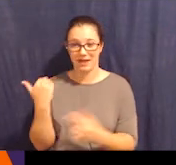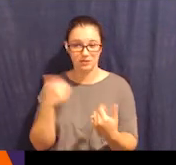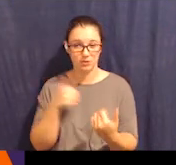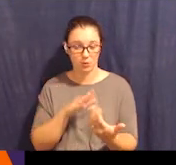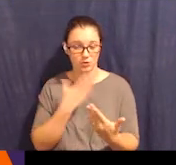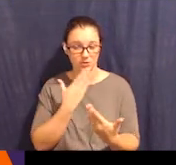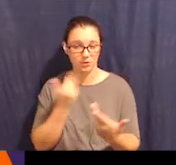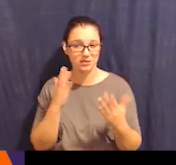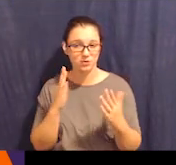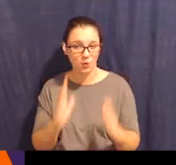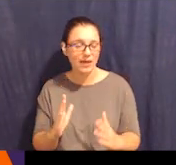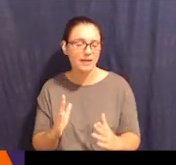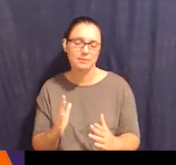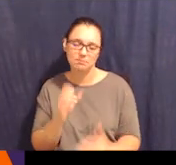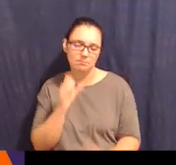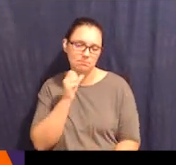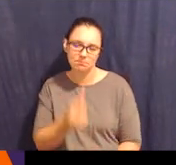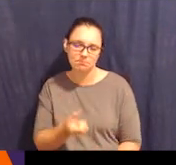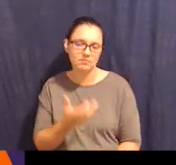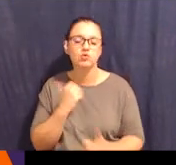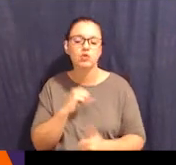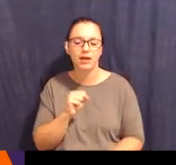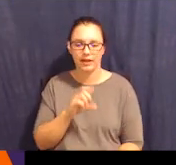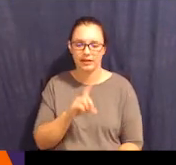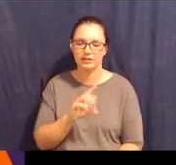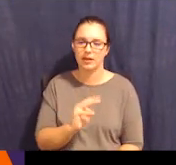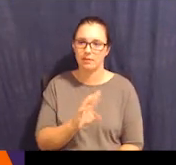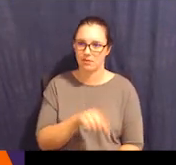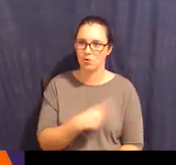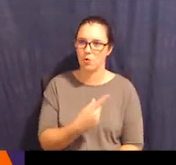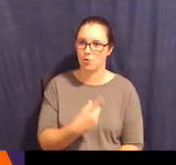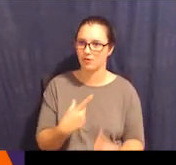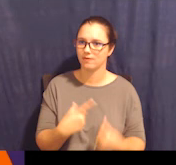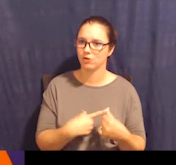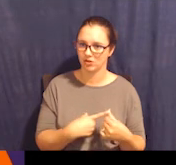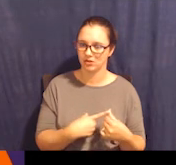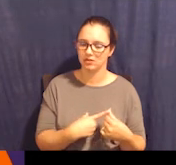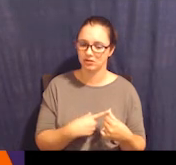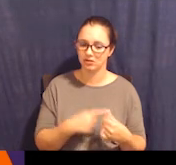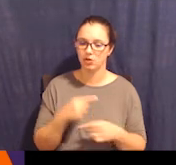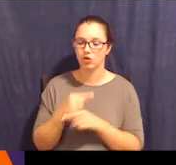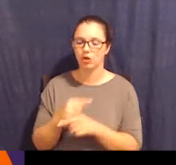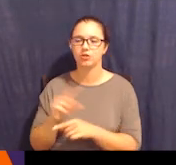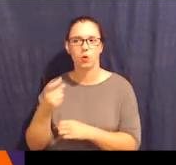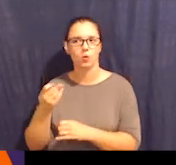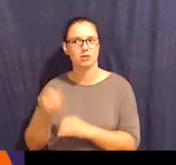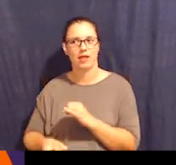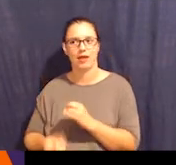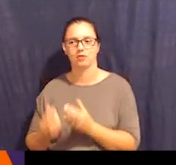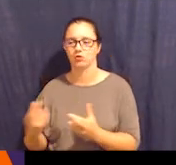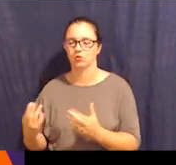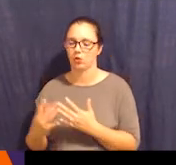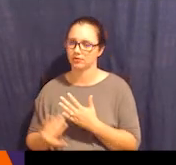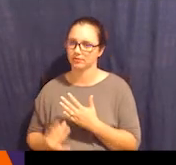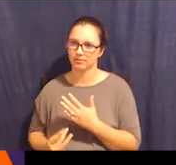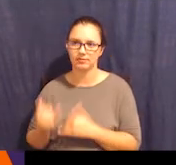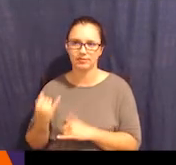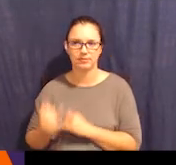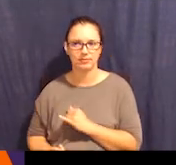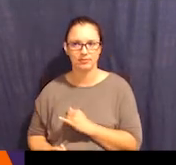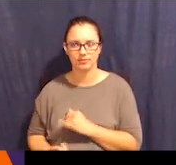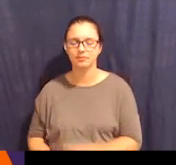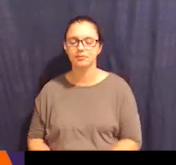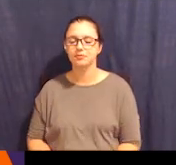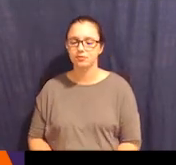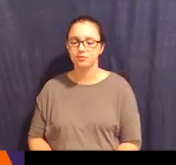first and guardianship is always last resort. But if it's absolutely necessary to have a